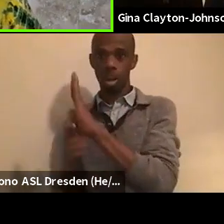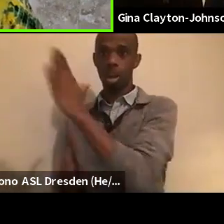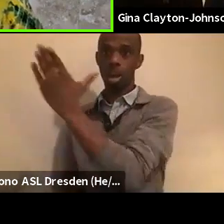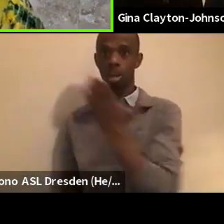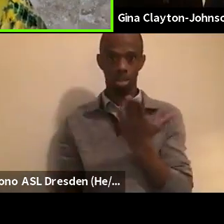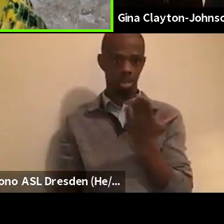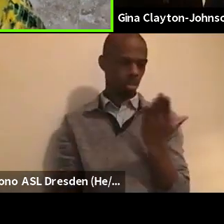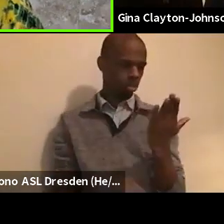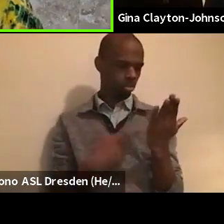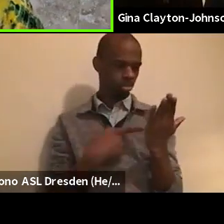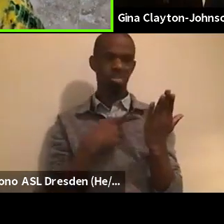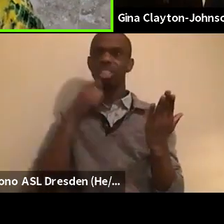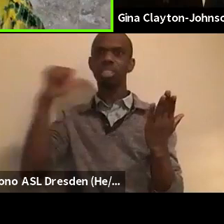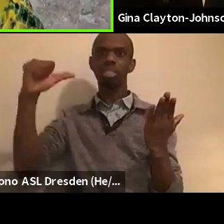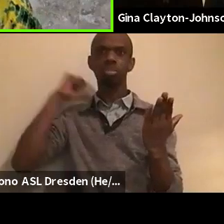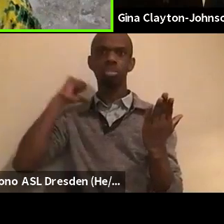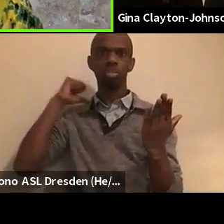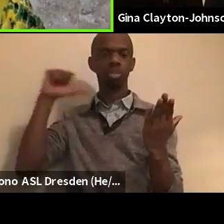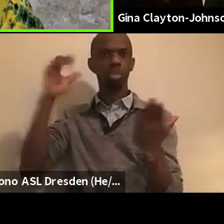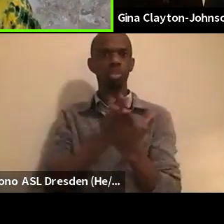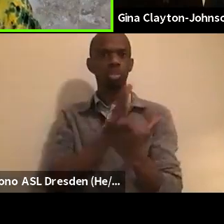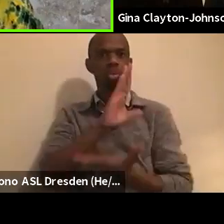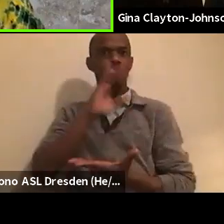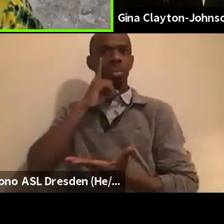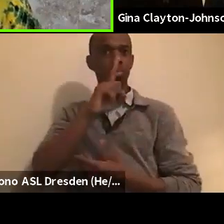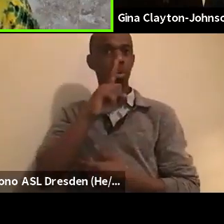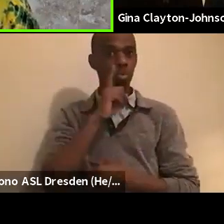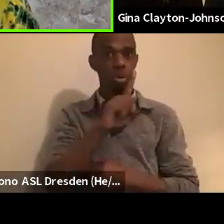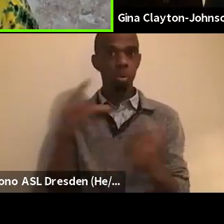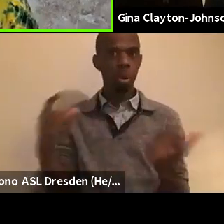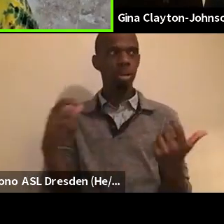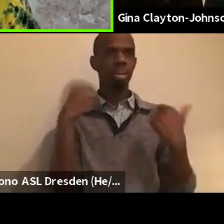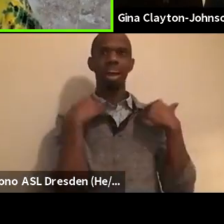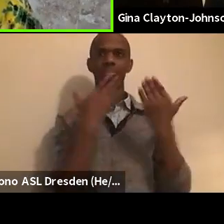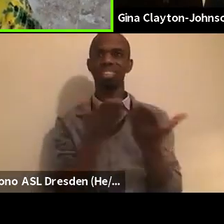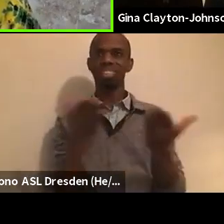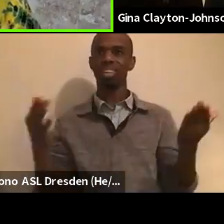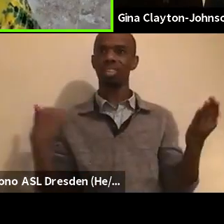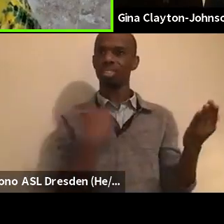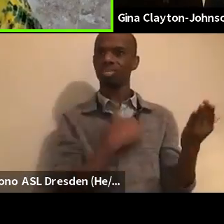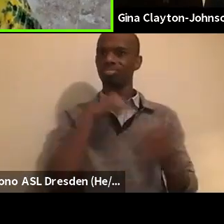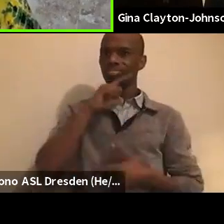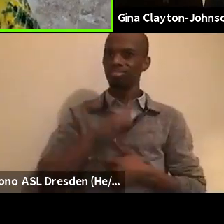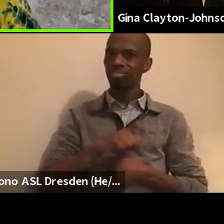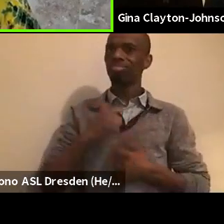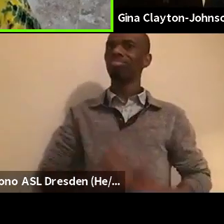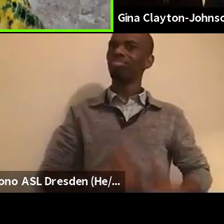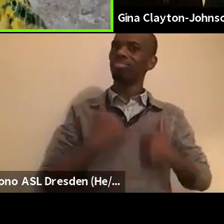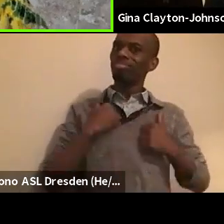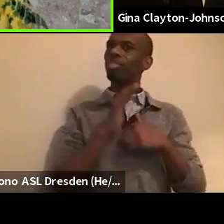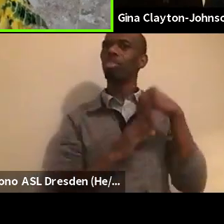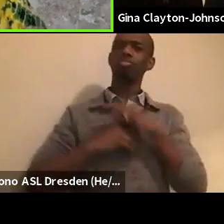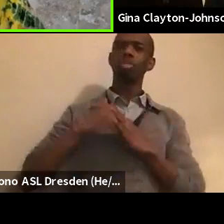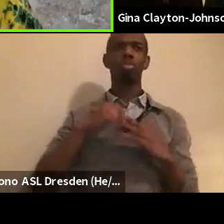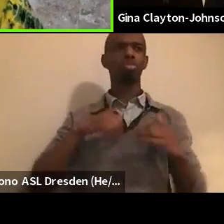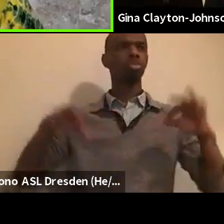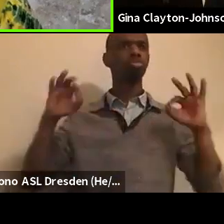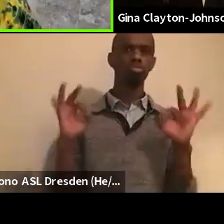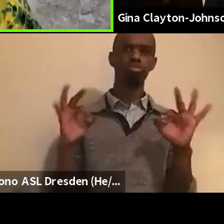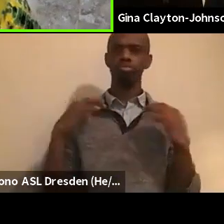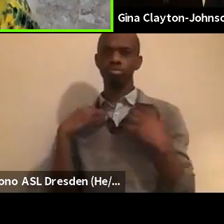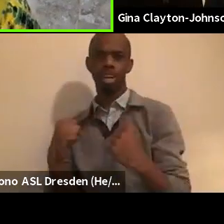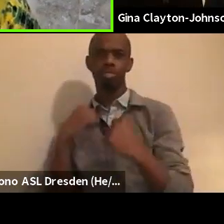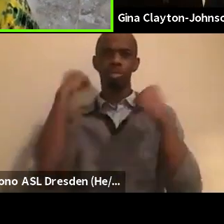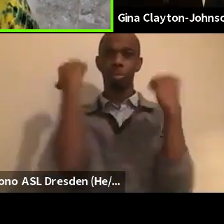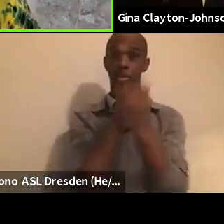right it is our right to have the things that we need to live dignified and healthy and beautiful